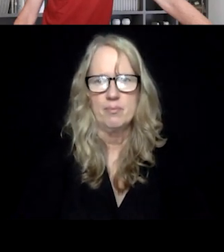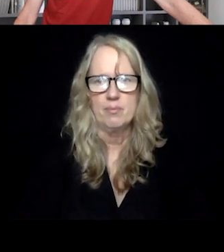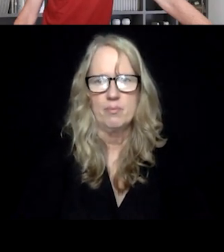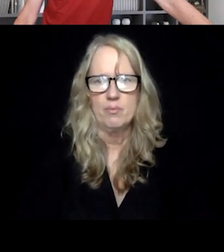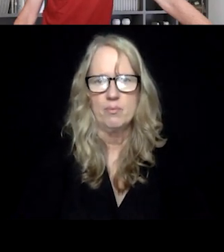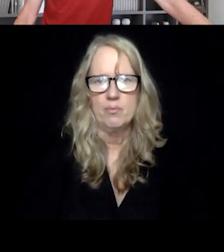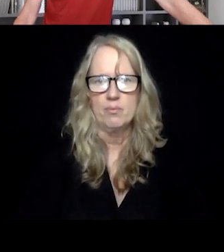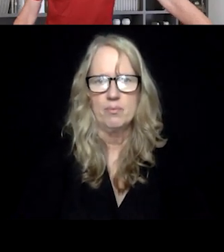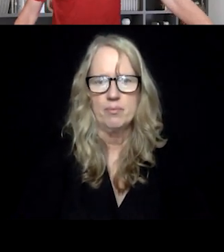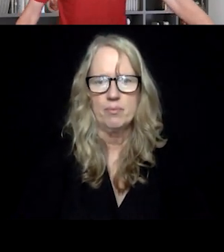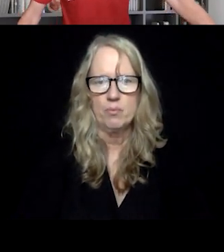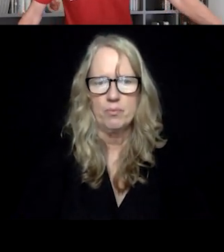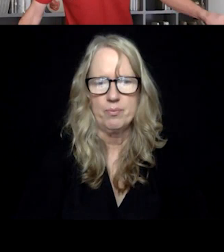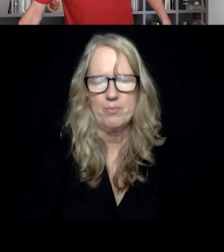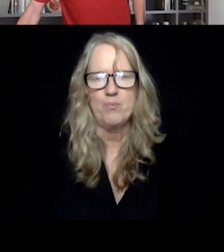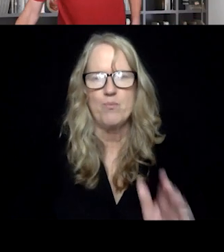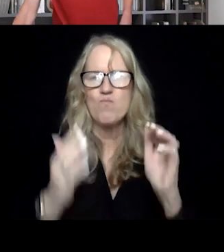I'll leave that up.